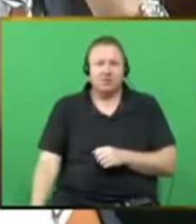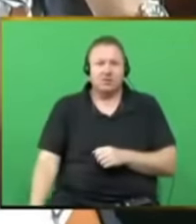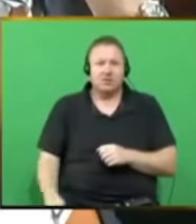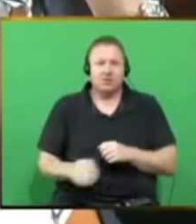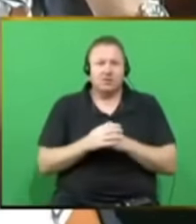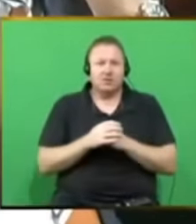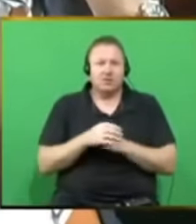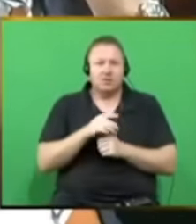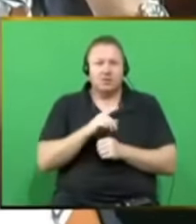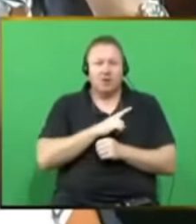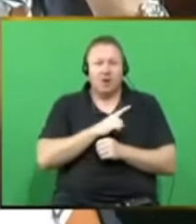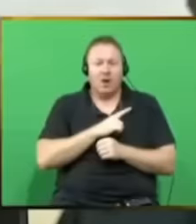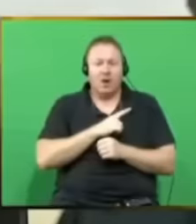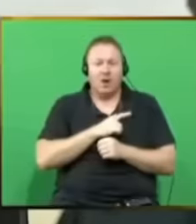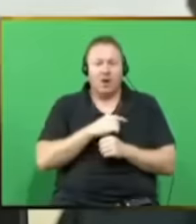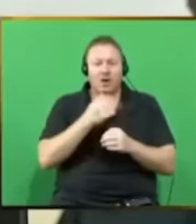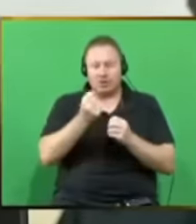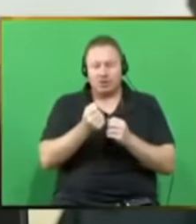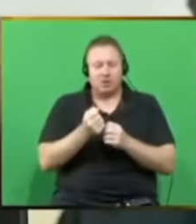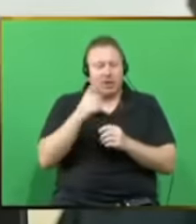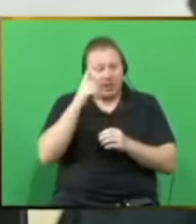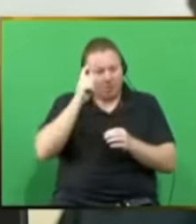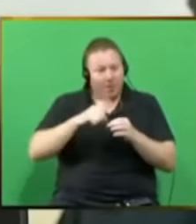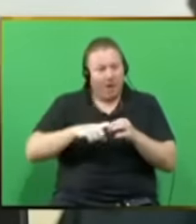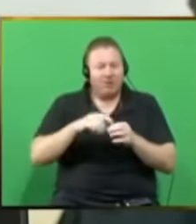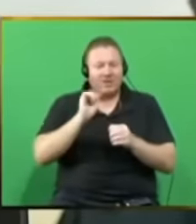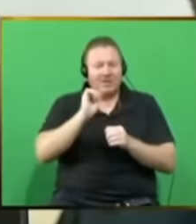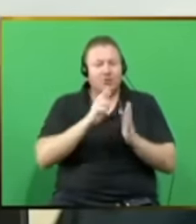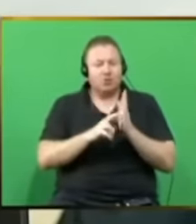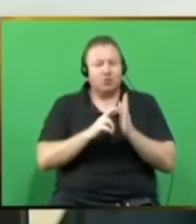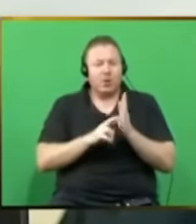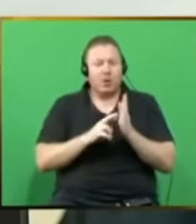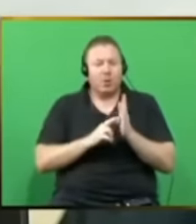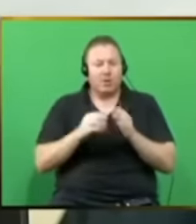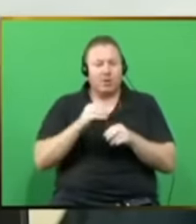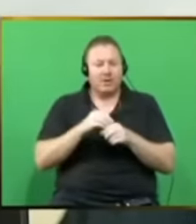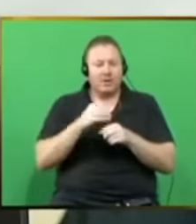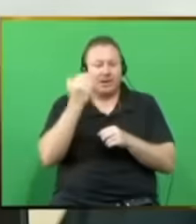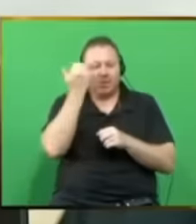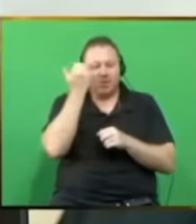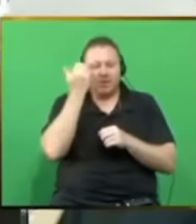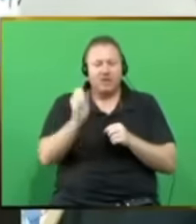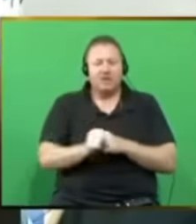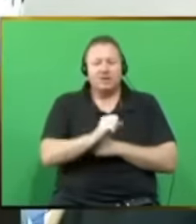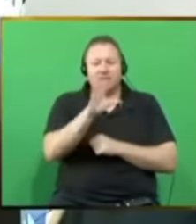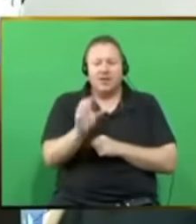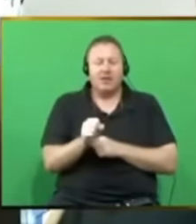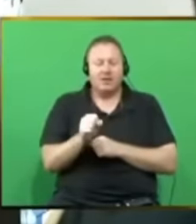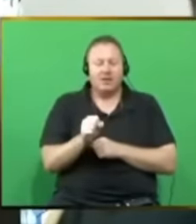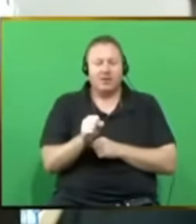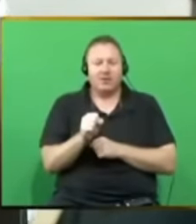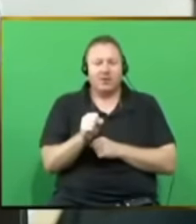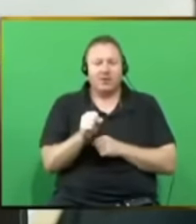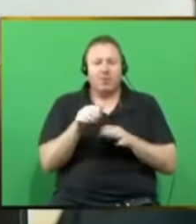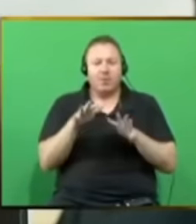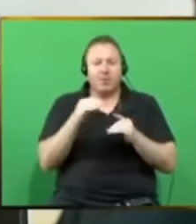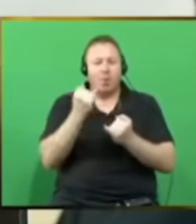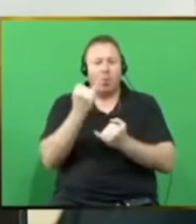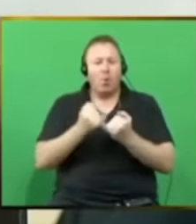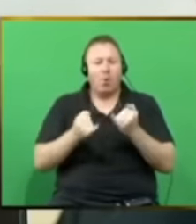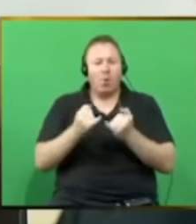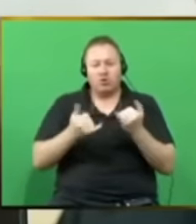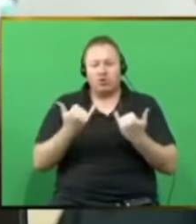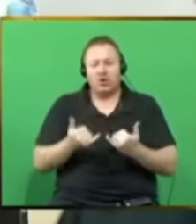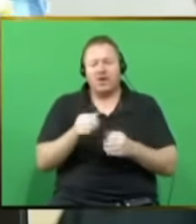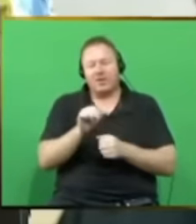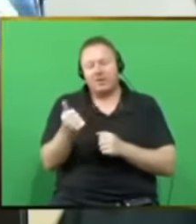much. He too knows that South Africans are worse off today than they were in 2019 when he took